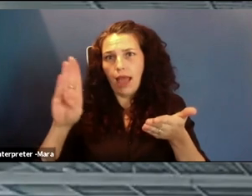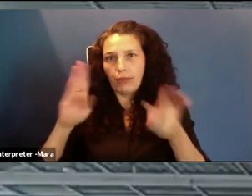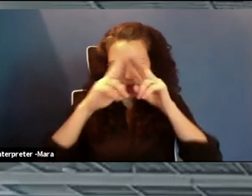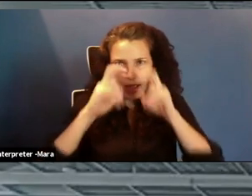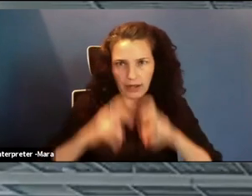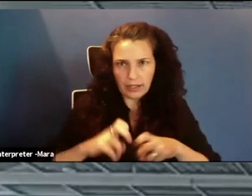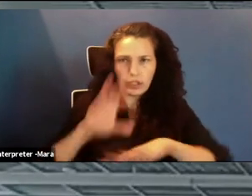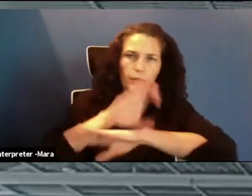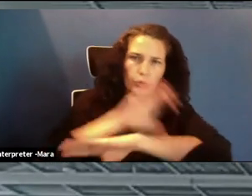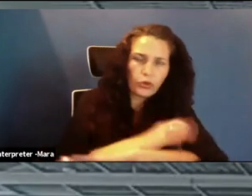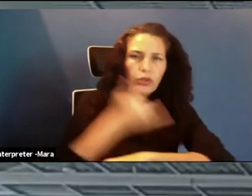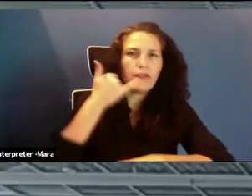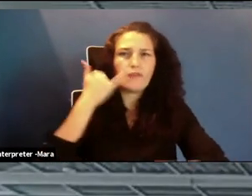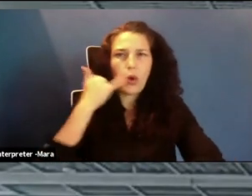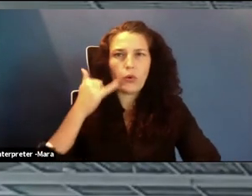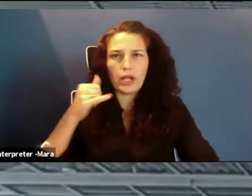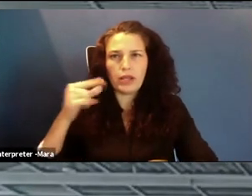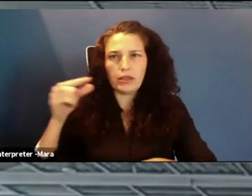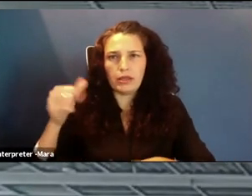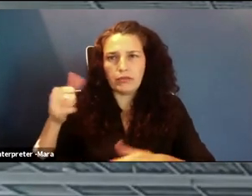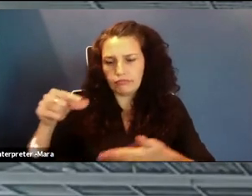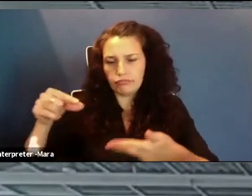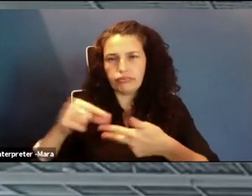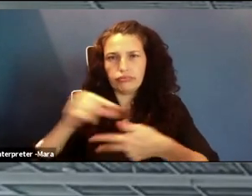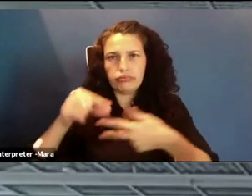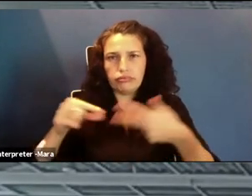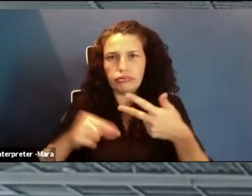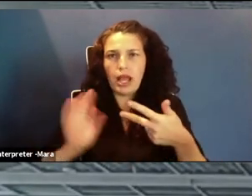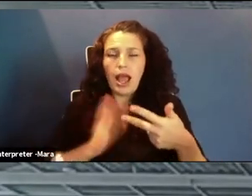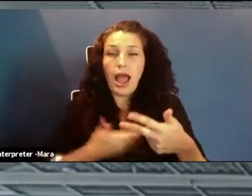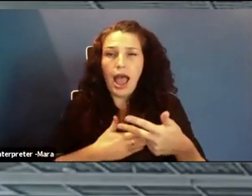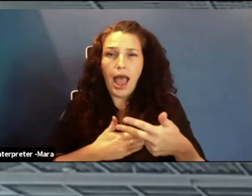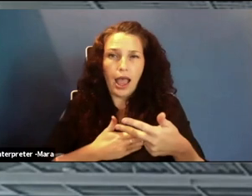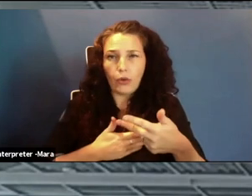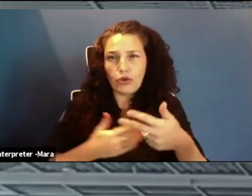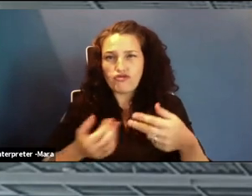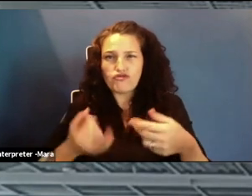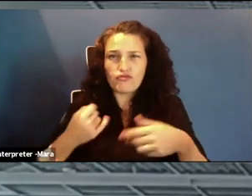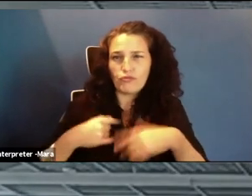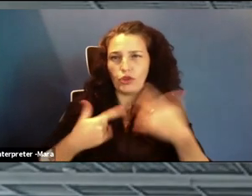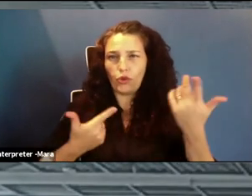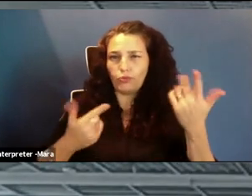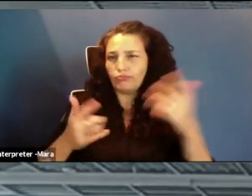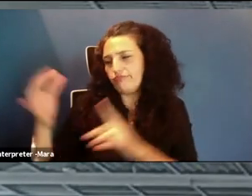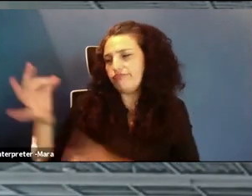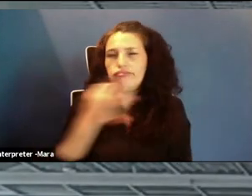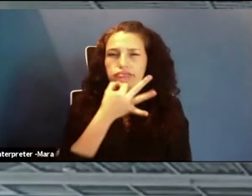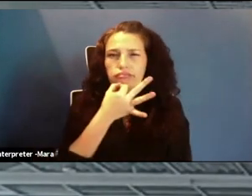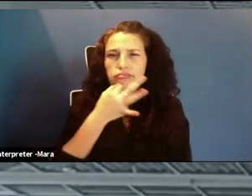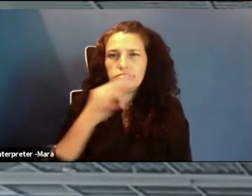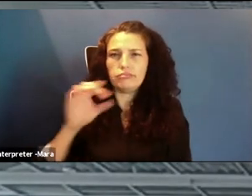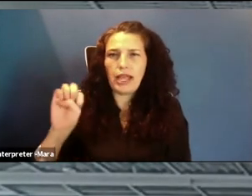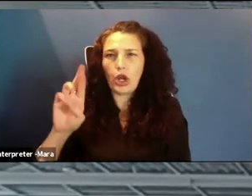the lab, our rock star investigator, Erica, analyzed the devices and found that he was using the dark web to buy